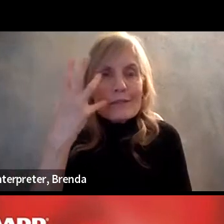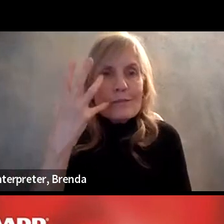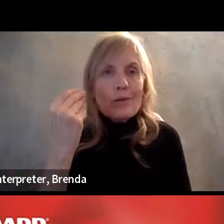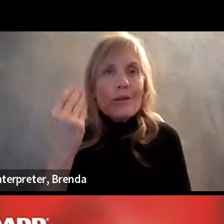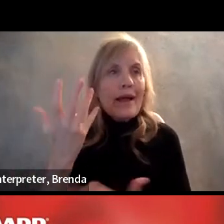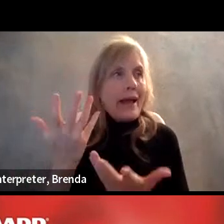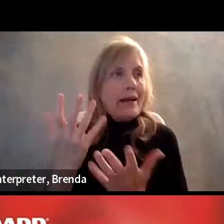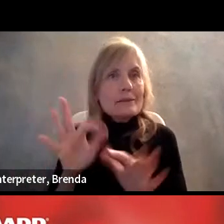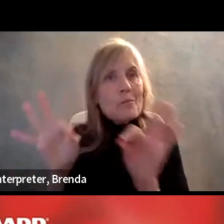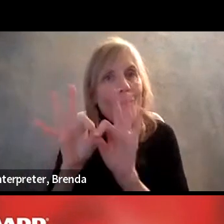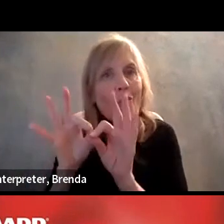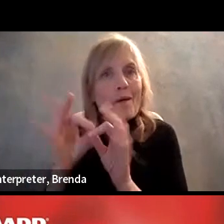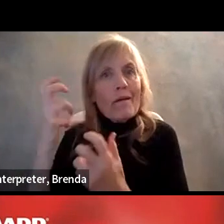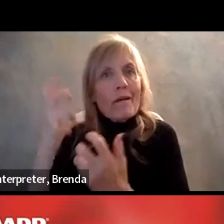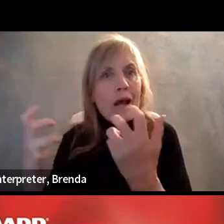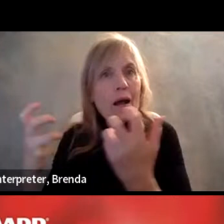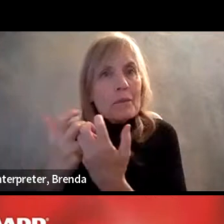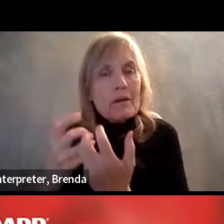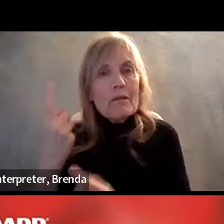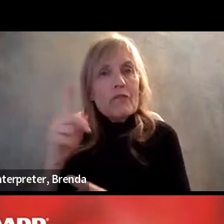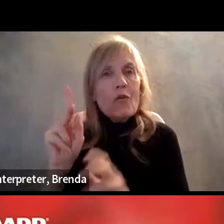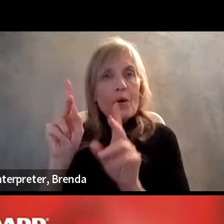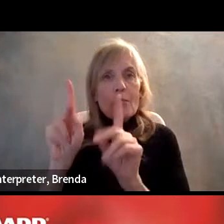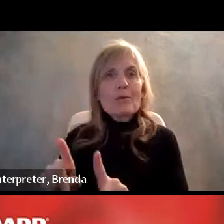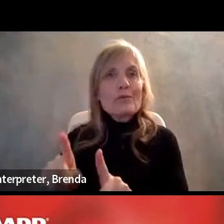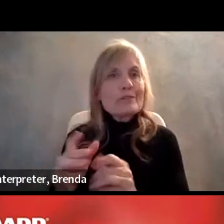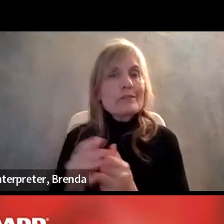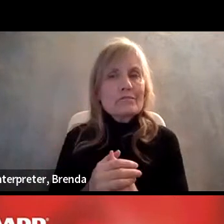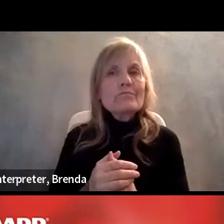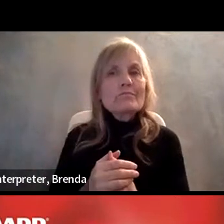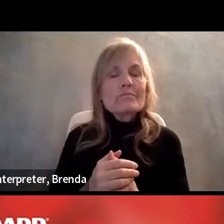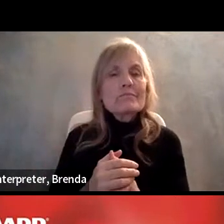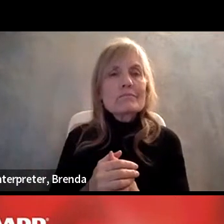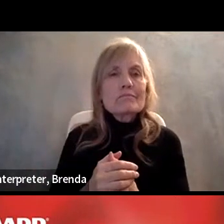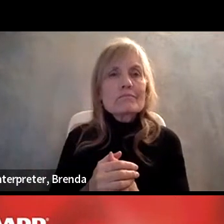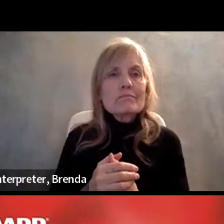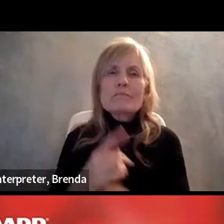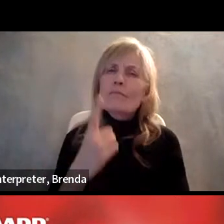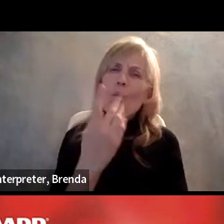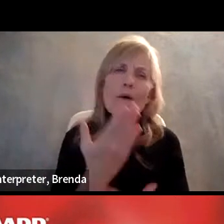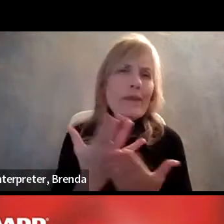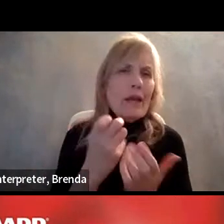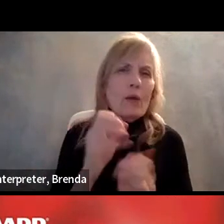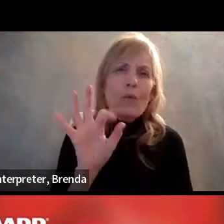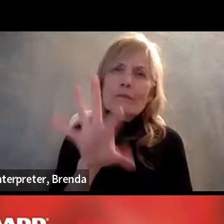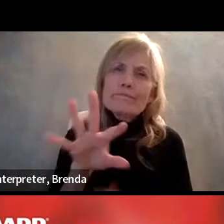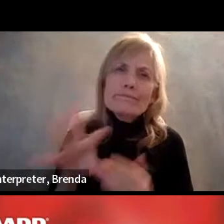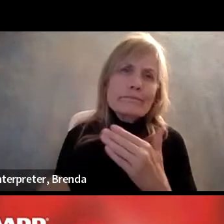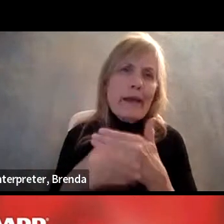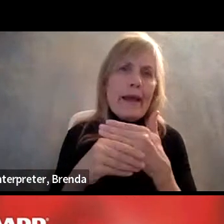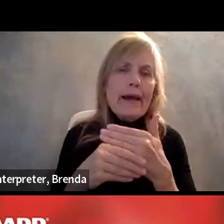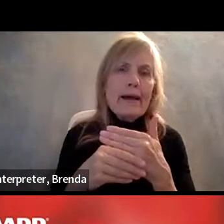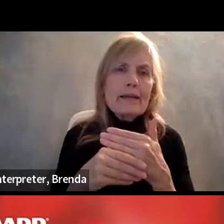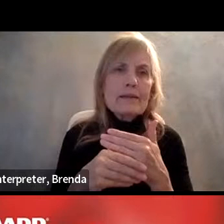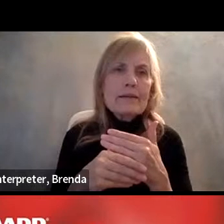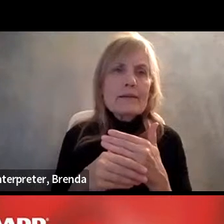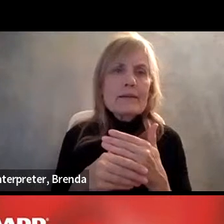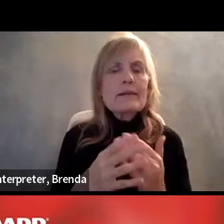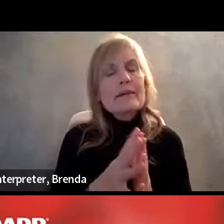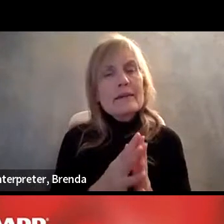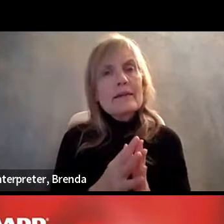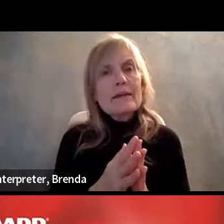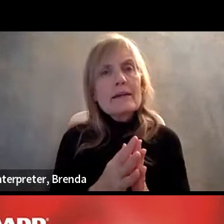um, accommodations as some of my coping lists have, have mentioned. Um, and the one thing I did just want to mention, um, kind of react was